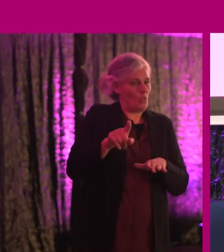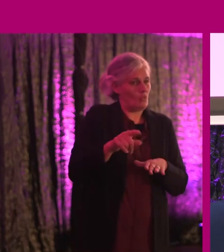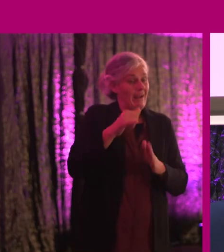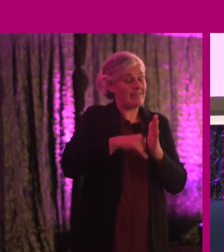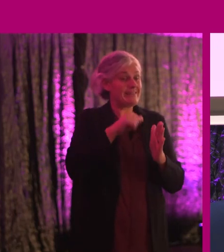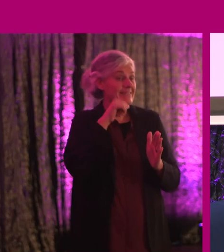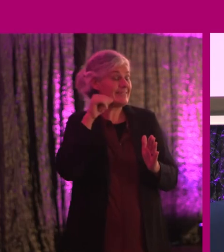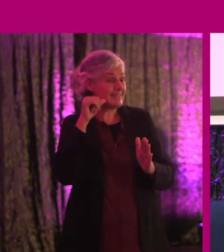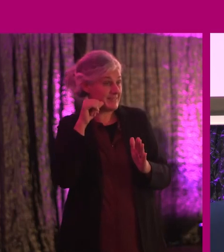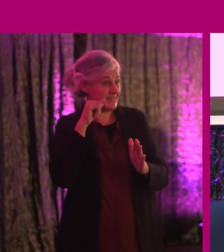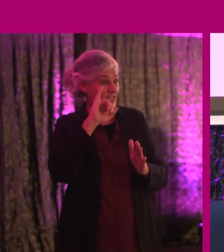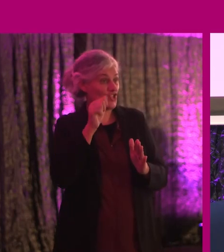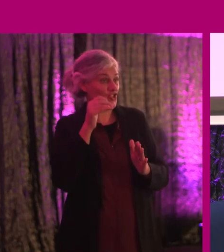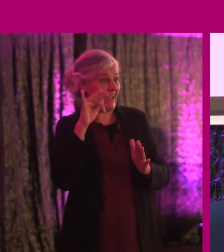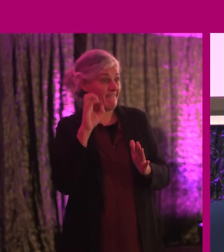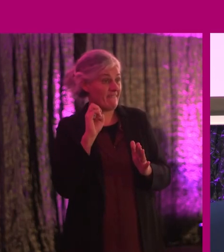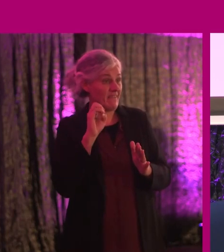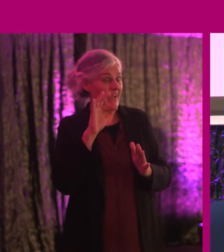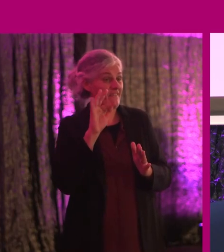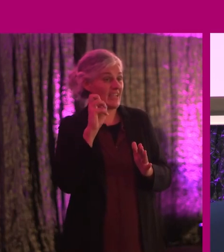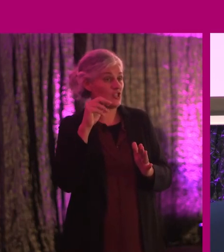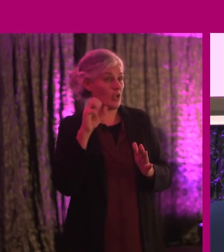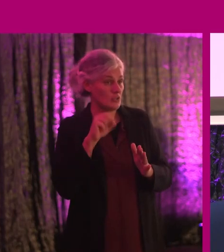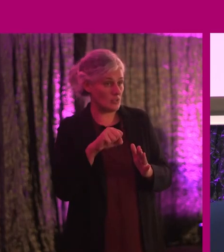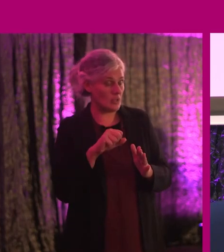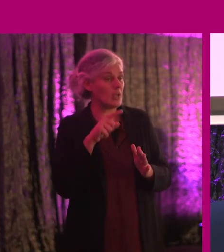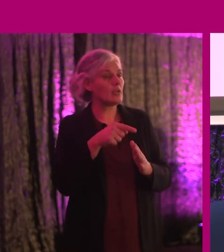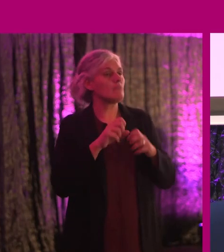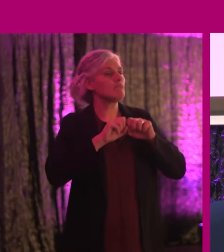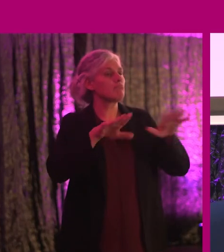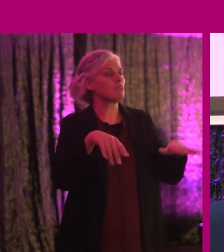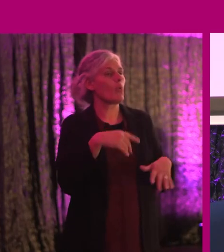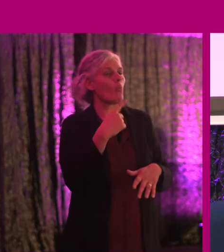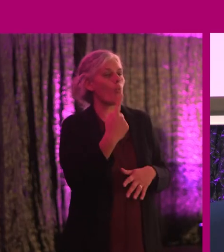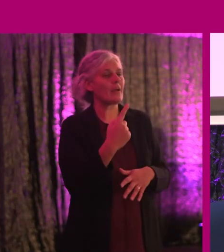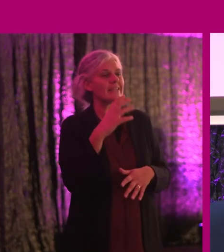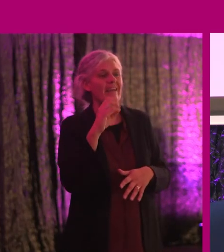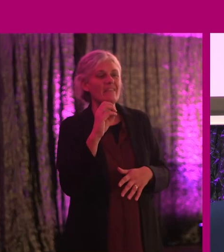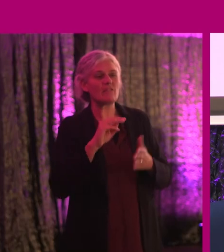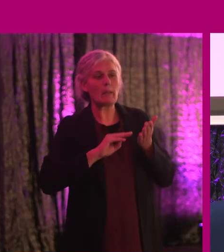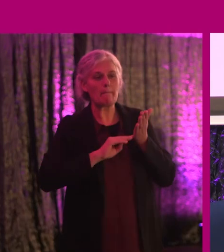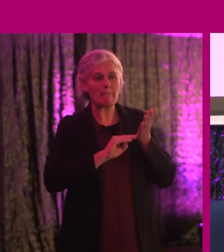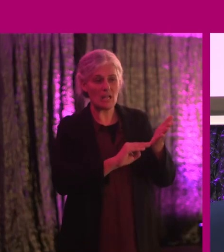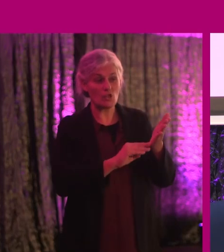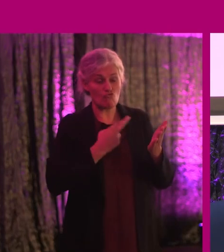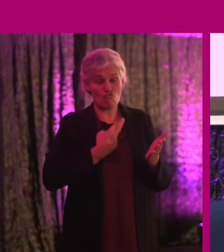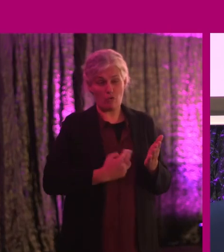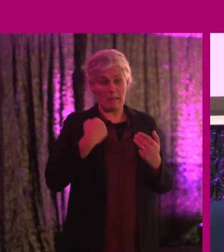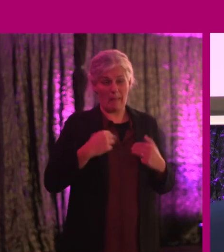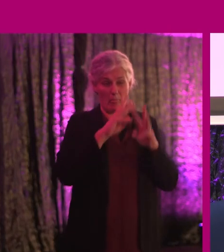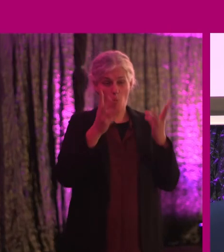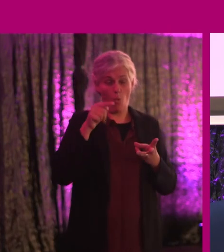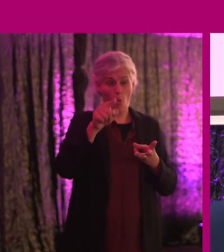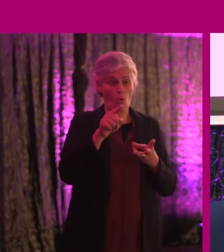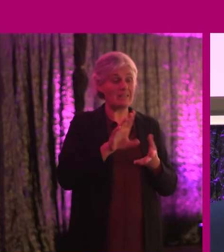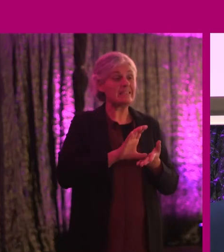is that Jeff Bezos is releasing 150 million, okay? He's one of the richest men in the world, to help